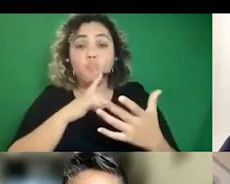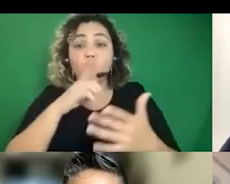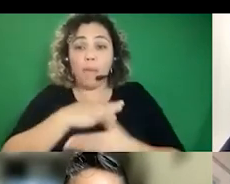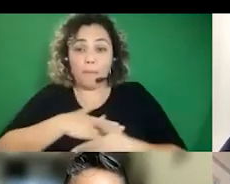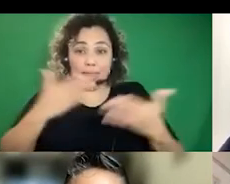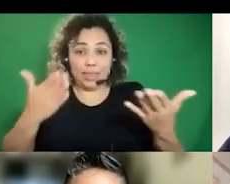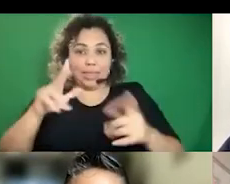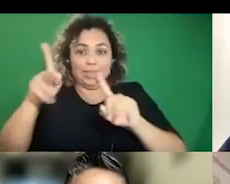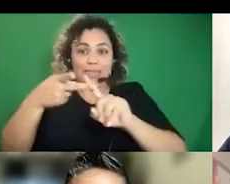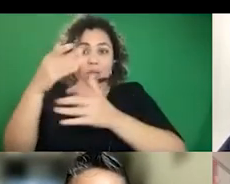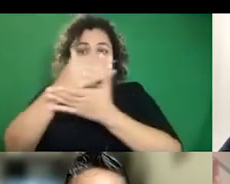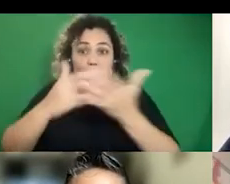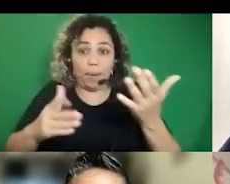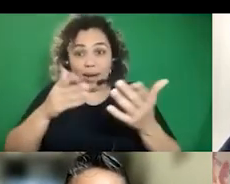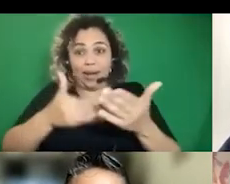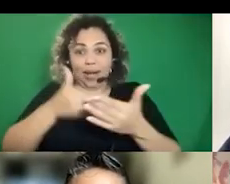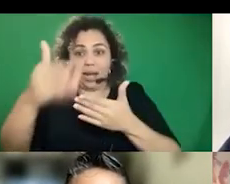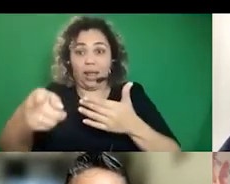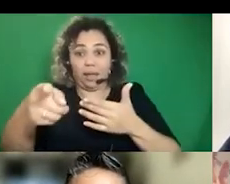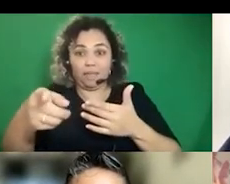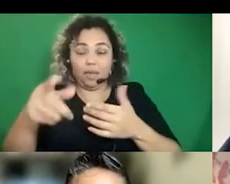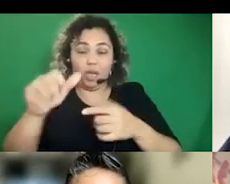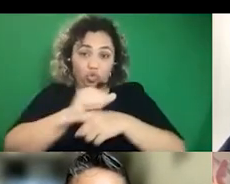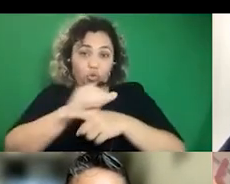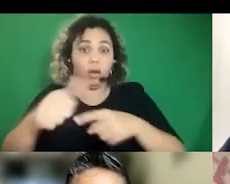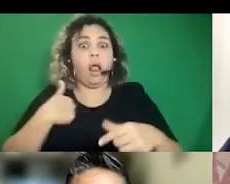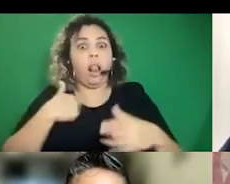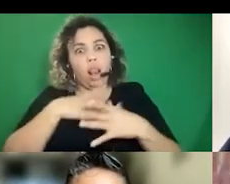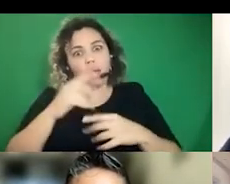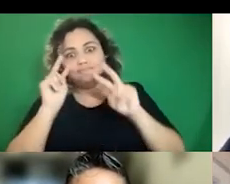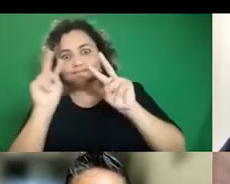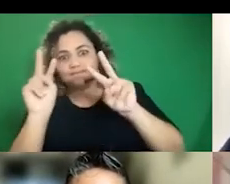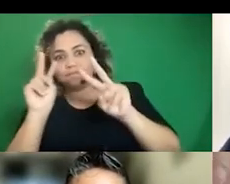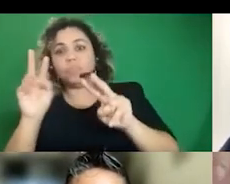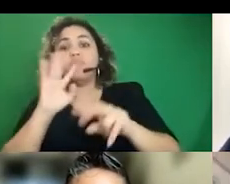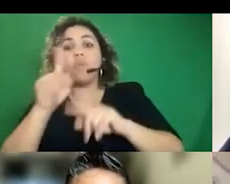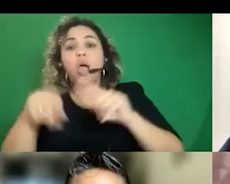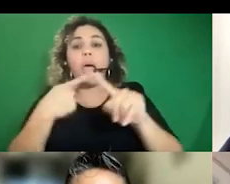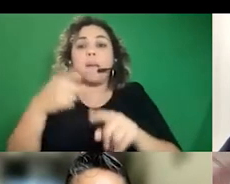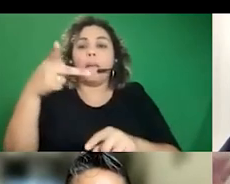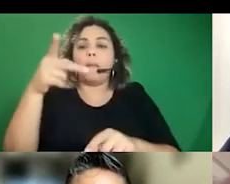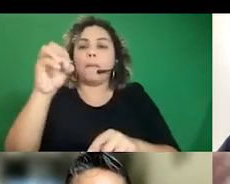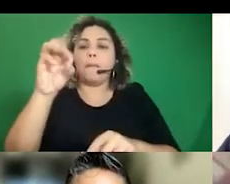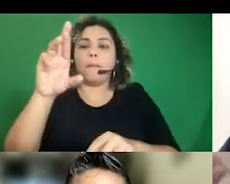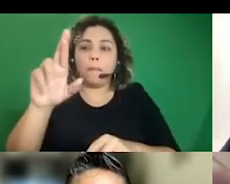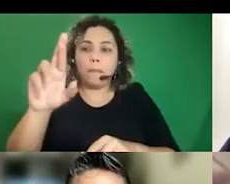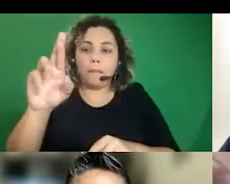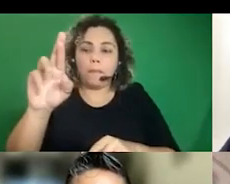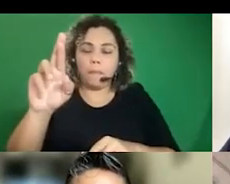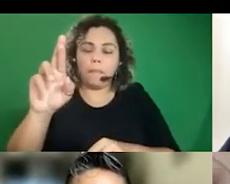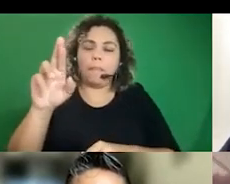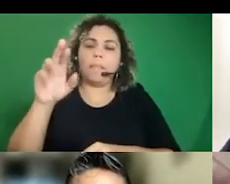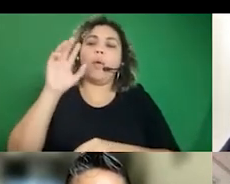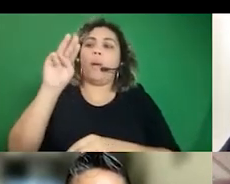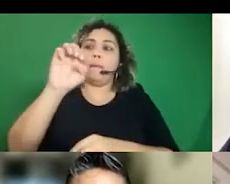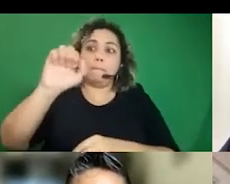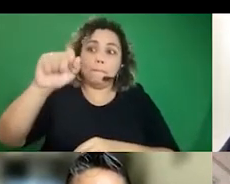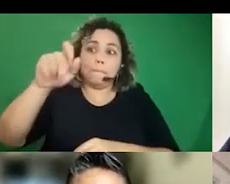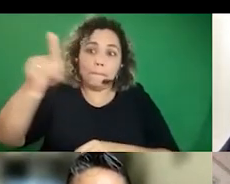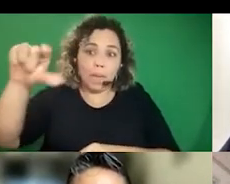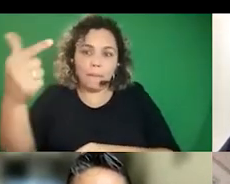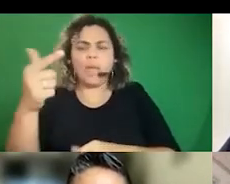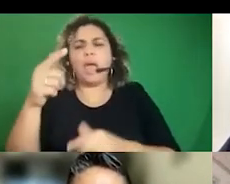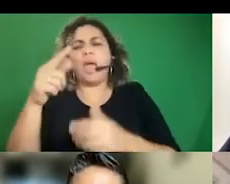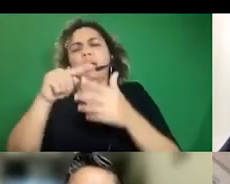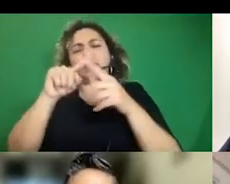second part as well of your training, where we talked about like the power mapping or the different levels of questioning that we should have.